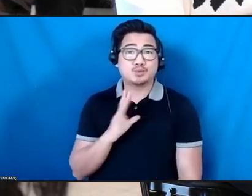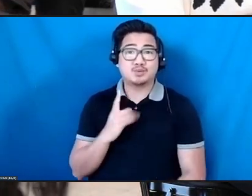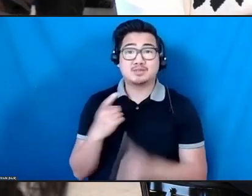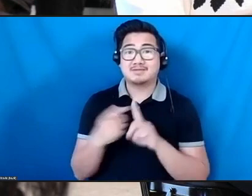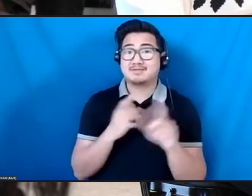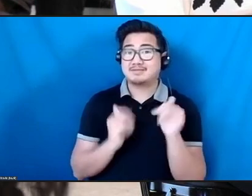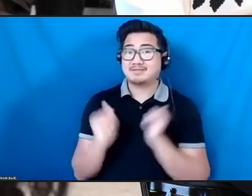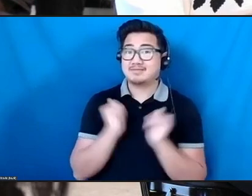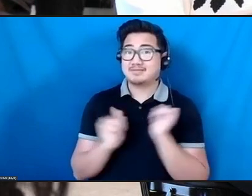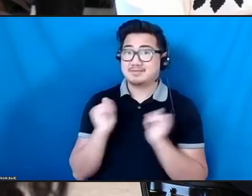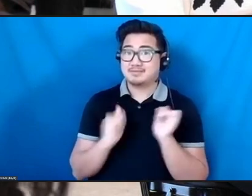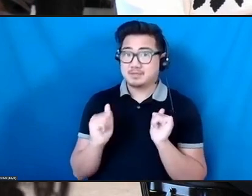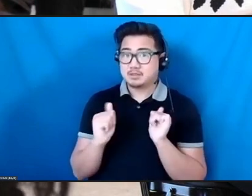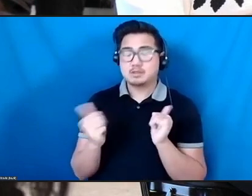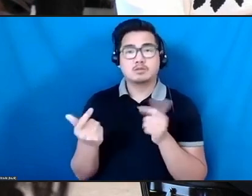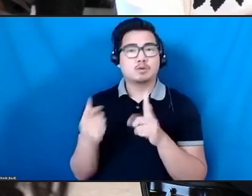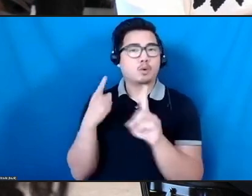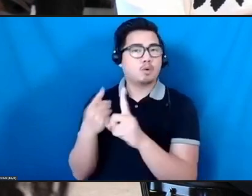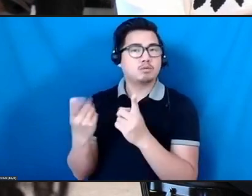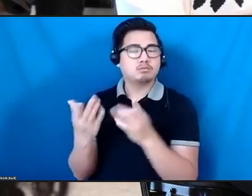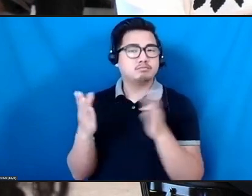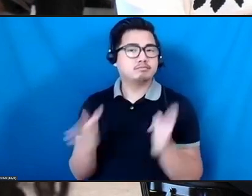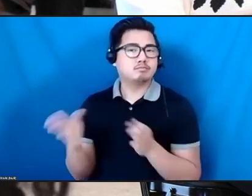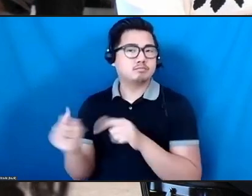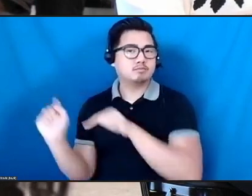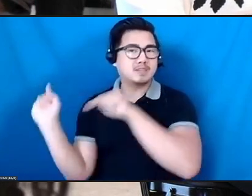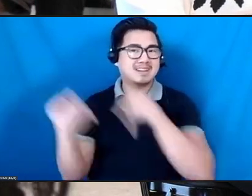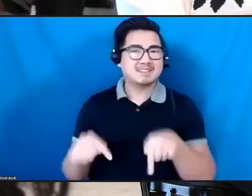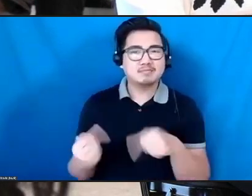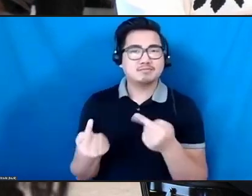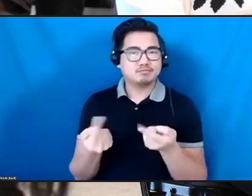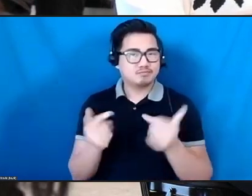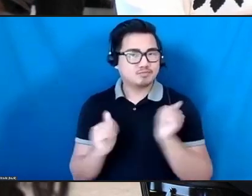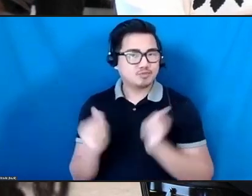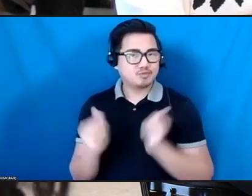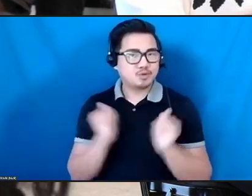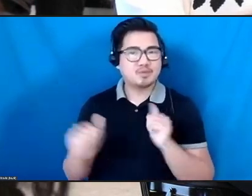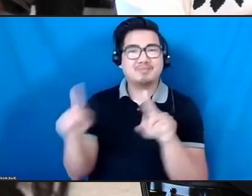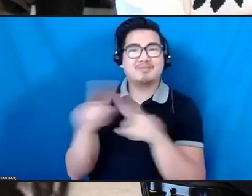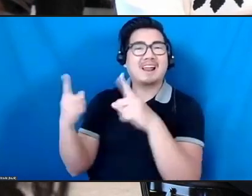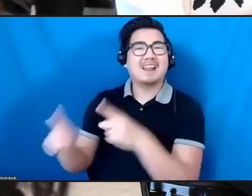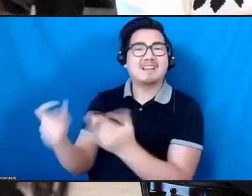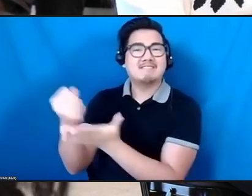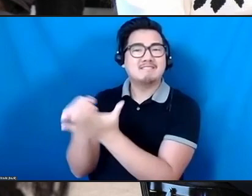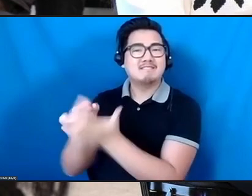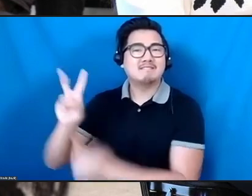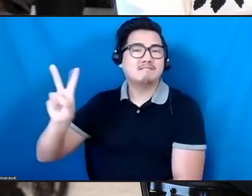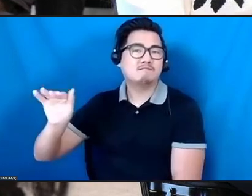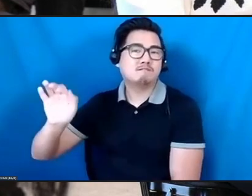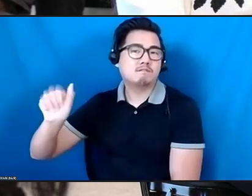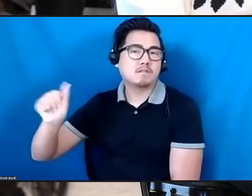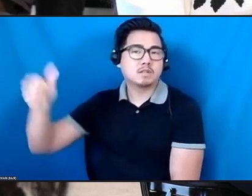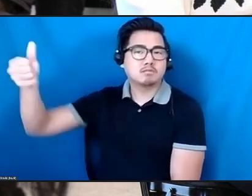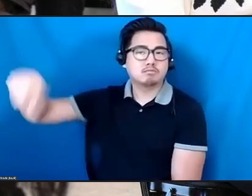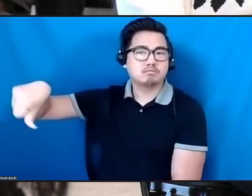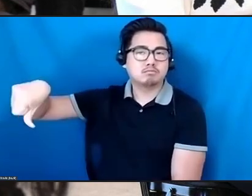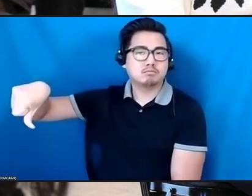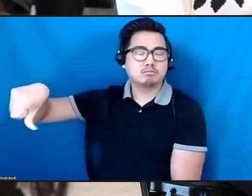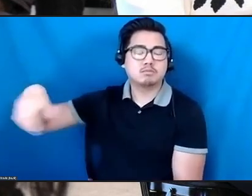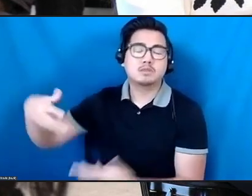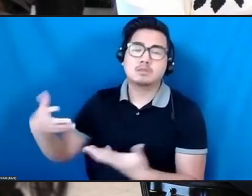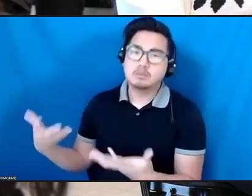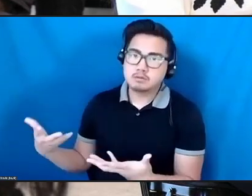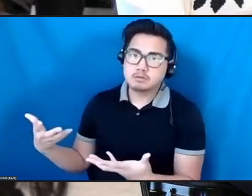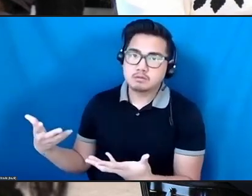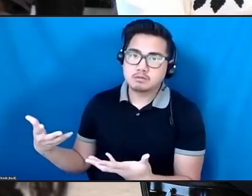visa. And what the lab and its organizers did was create a summit